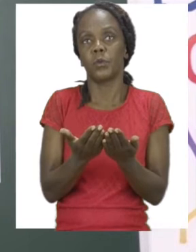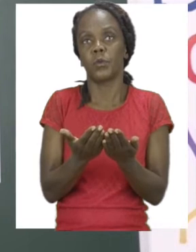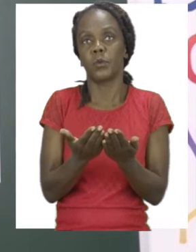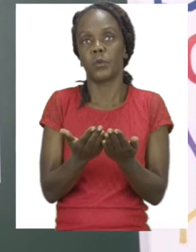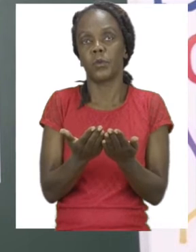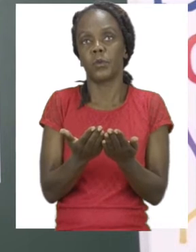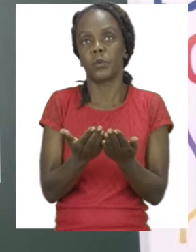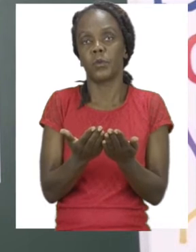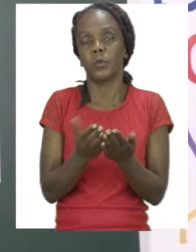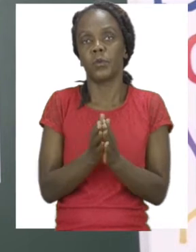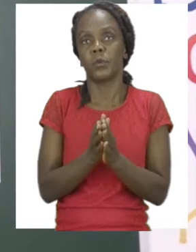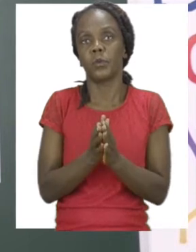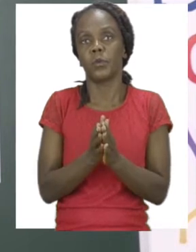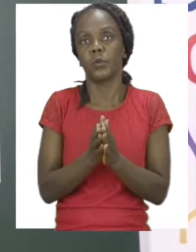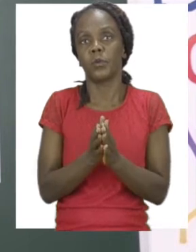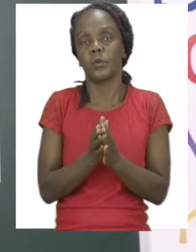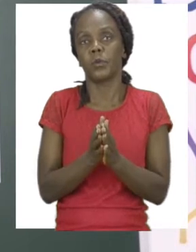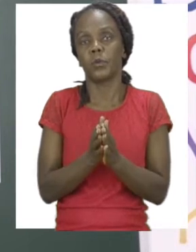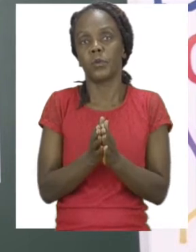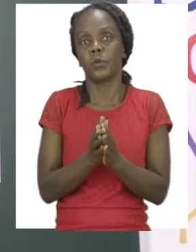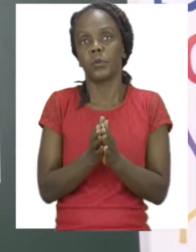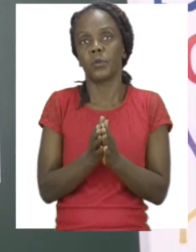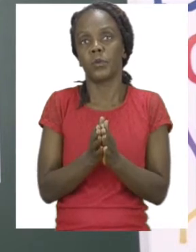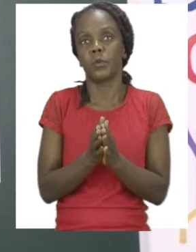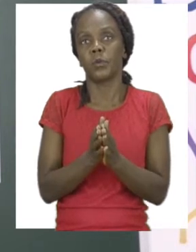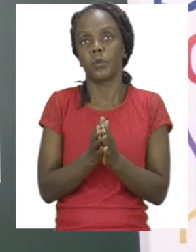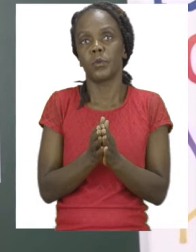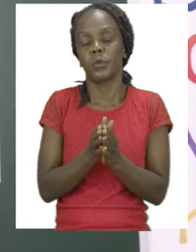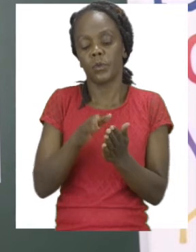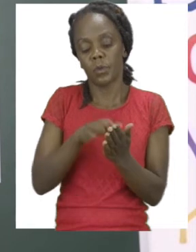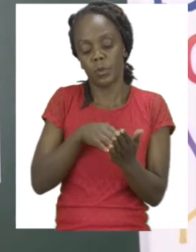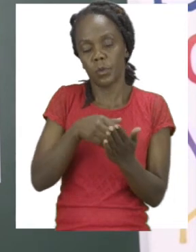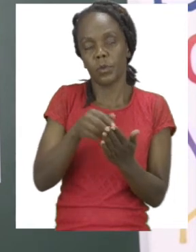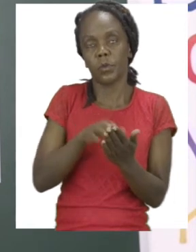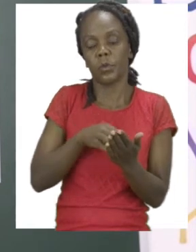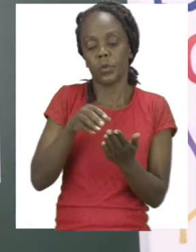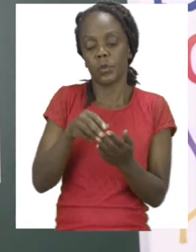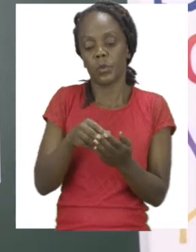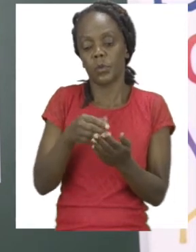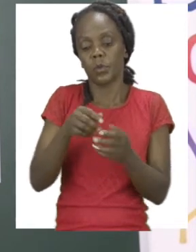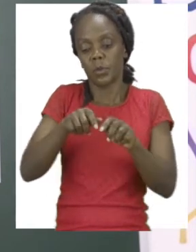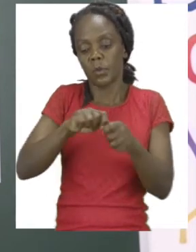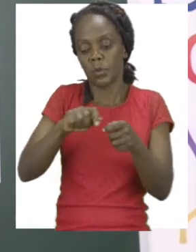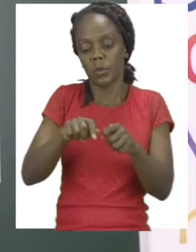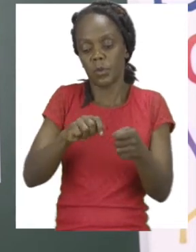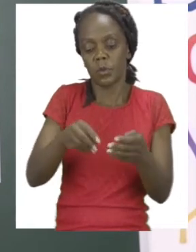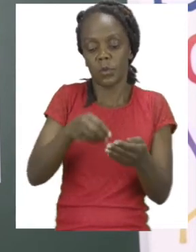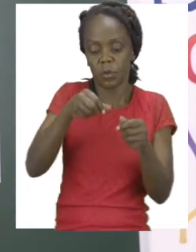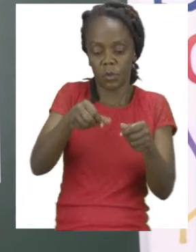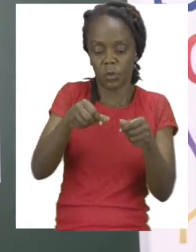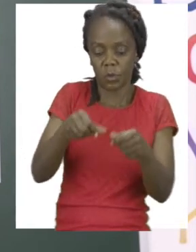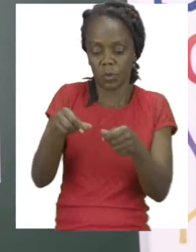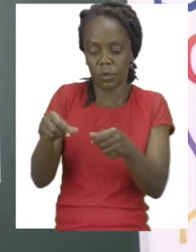Open up my glue and glue a few of them. Now, because this is